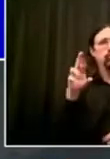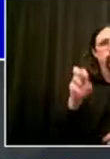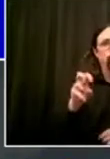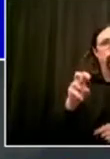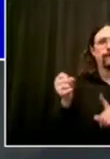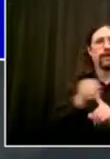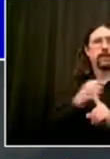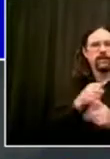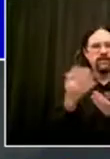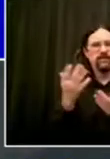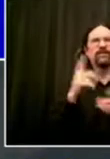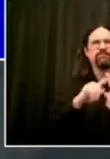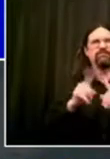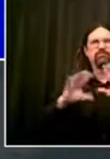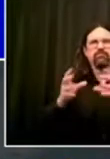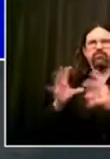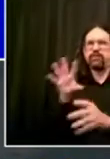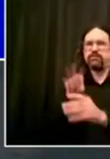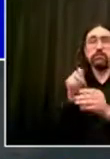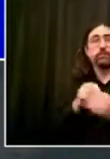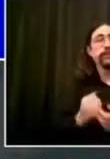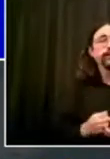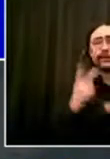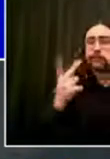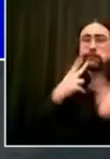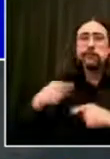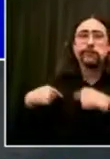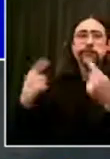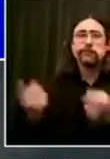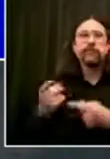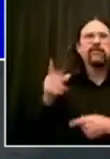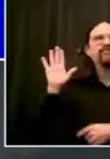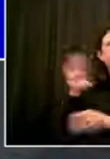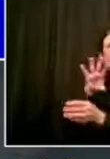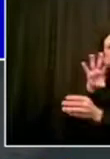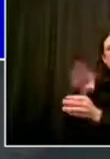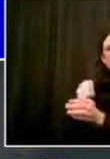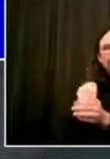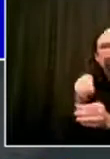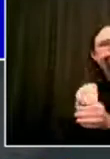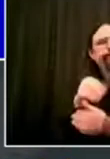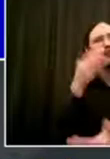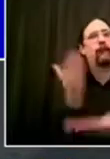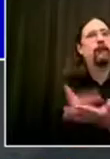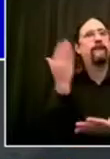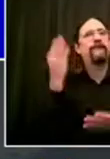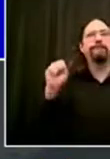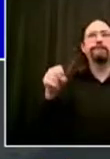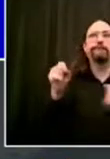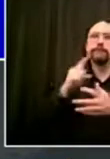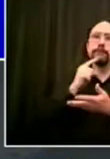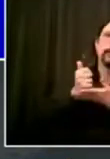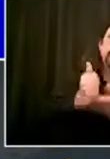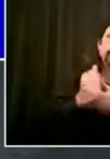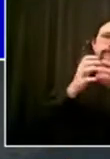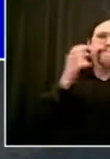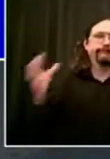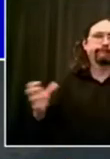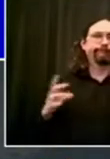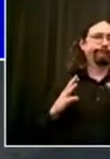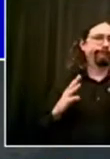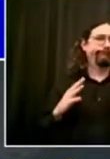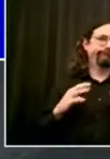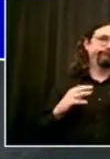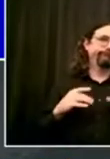the Cure Violence movement out in force, occupying the corners. This is the way forward. So again, two pieces to this